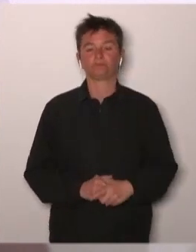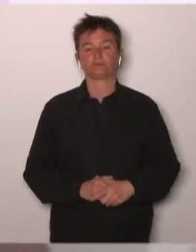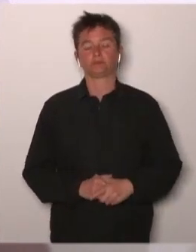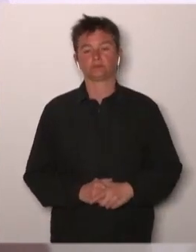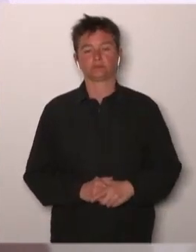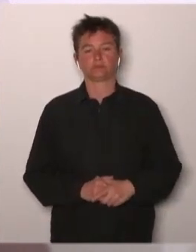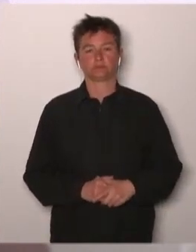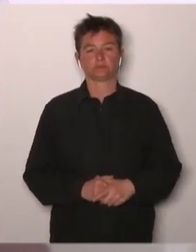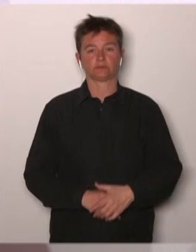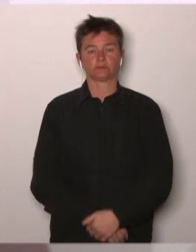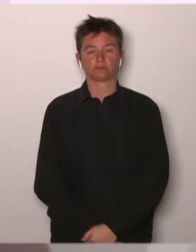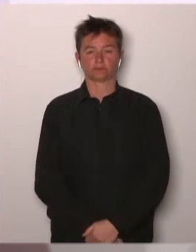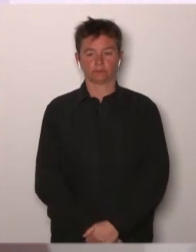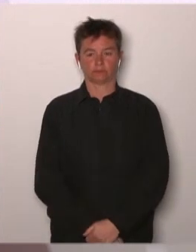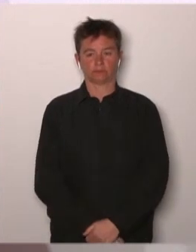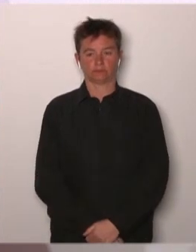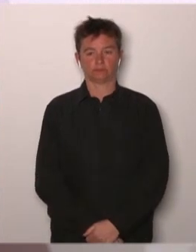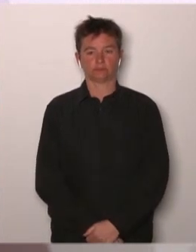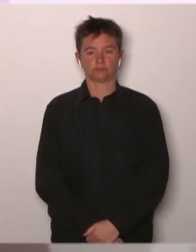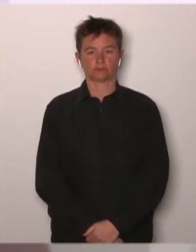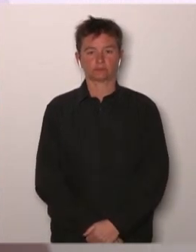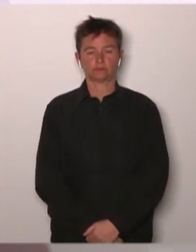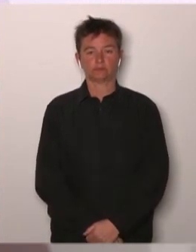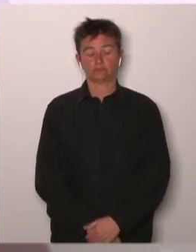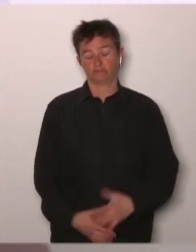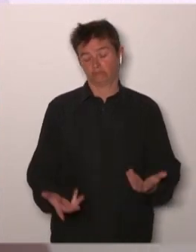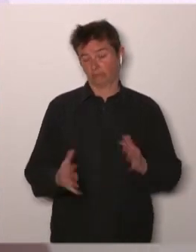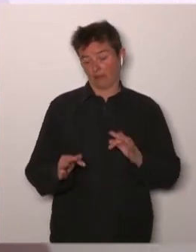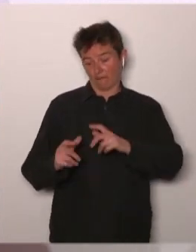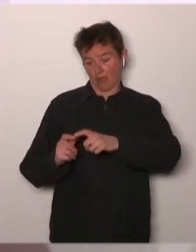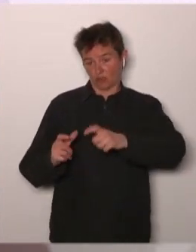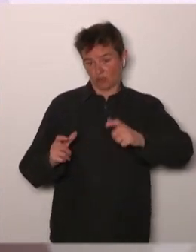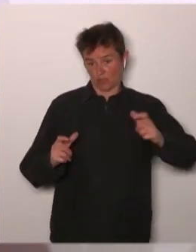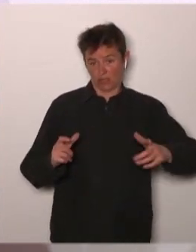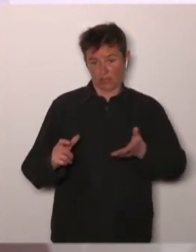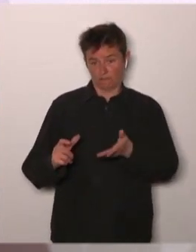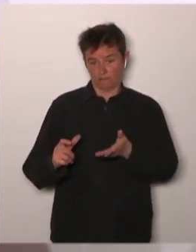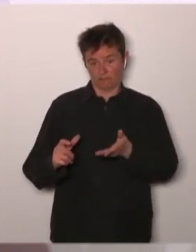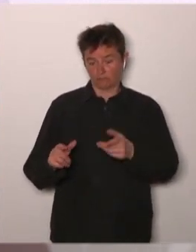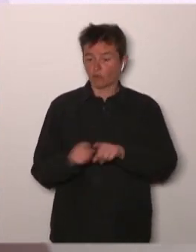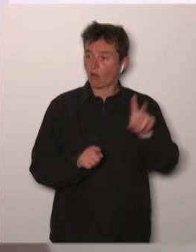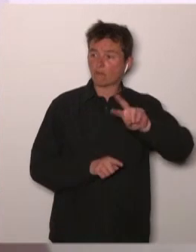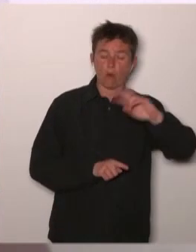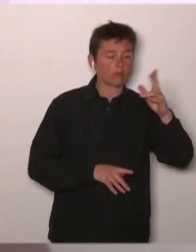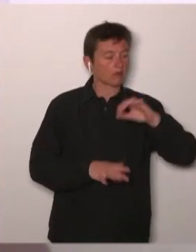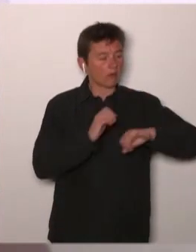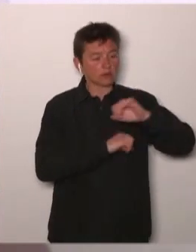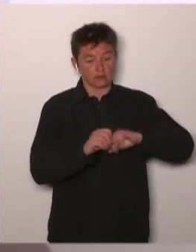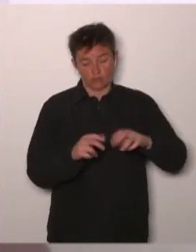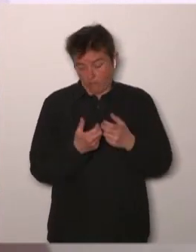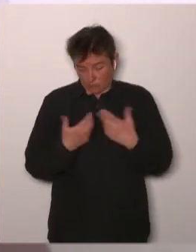while industry like the other stakeholders including organizations like us we have to leave our